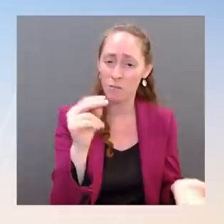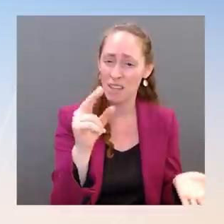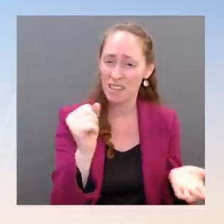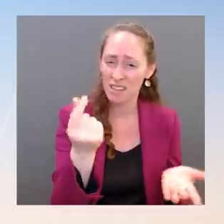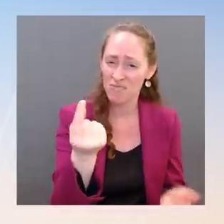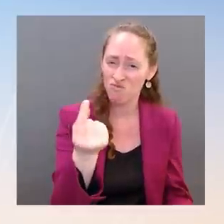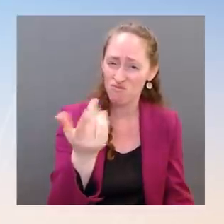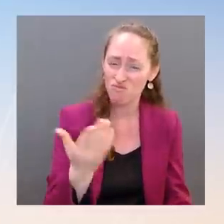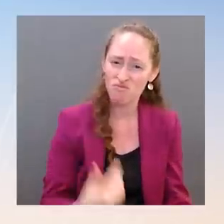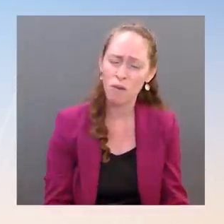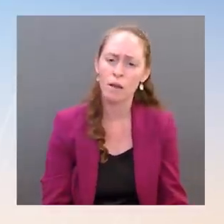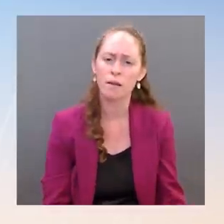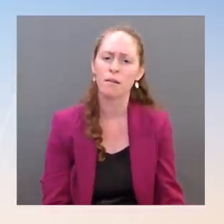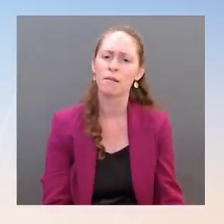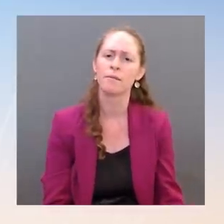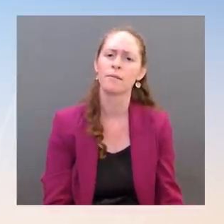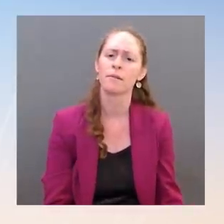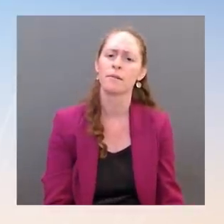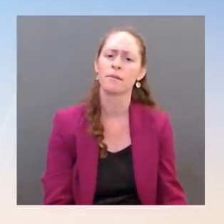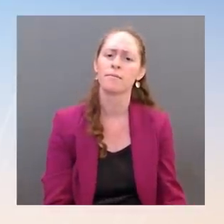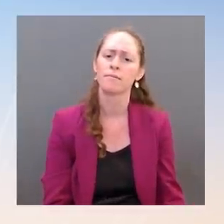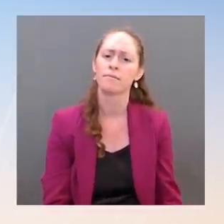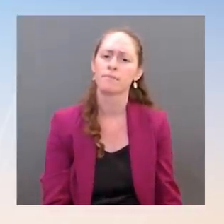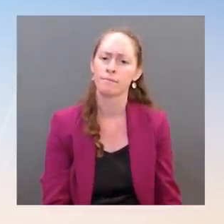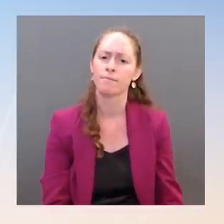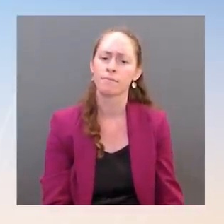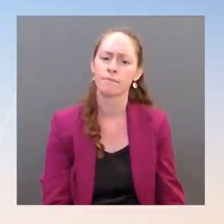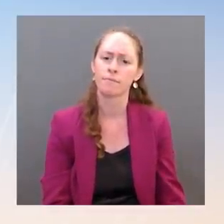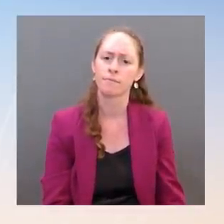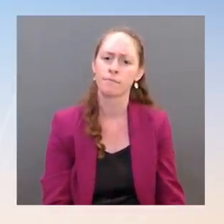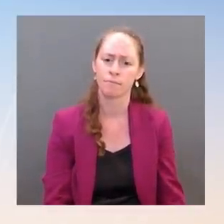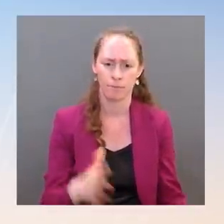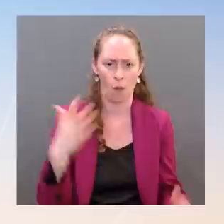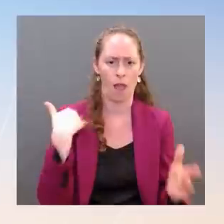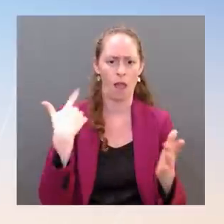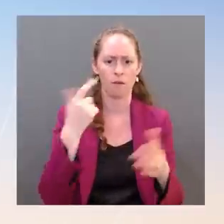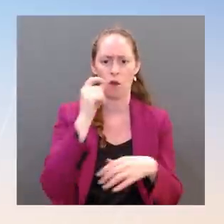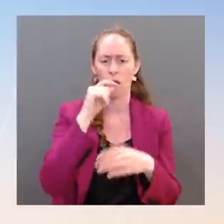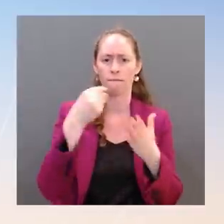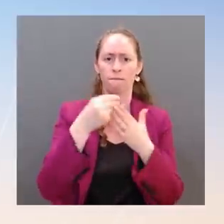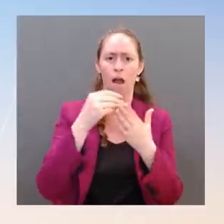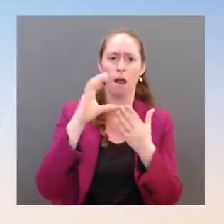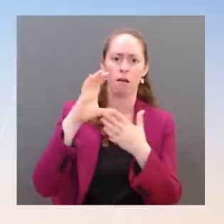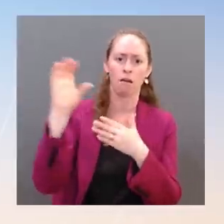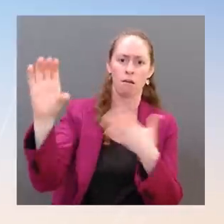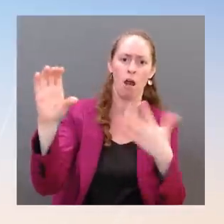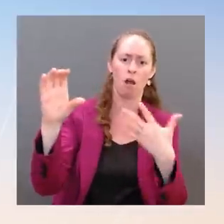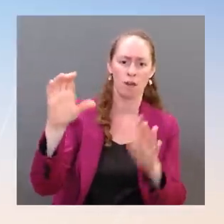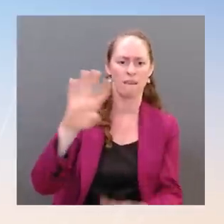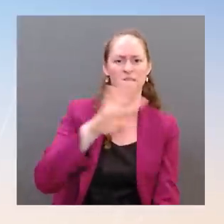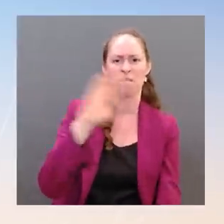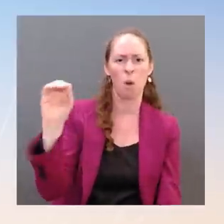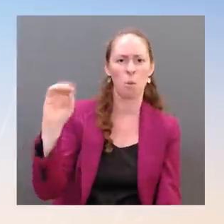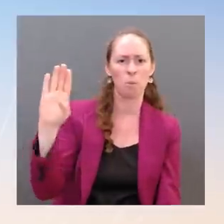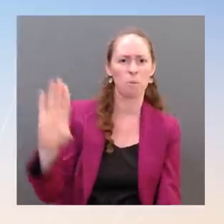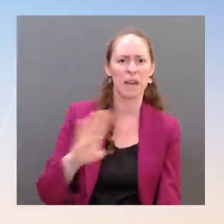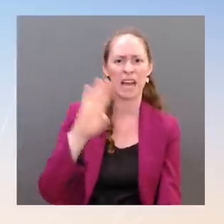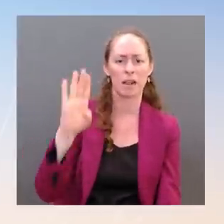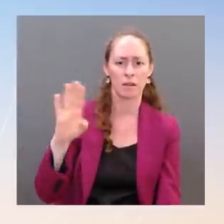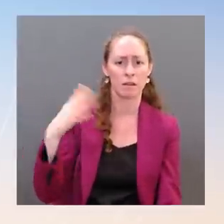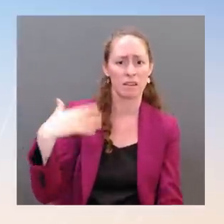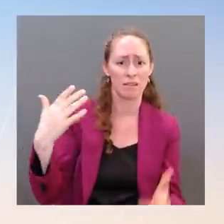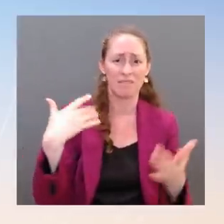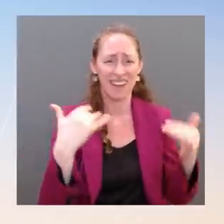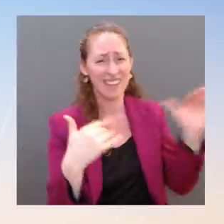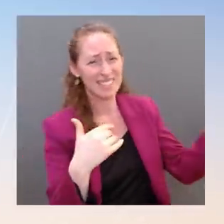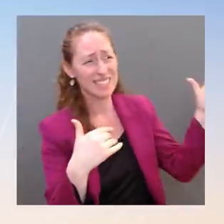Ukraine funding that's in the Senate right now for about $40 billion that we are encouraging the Senate to pass. And so